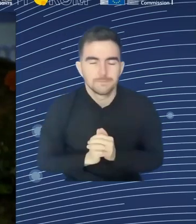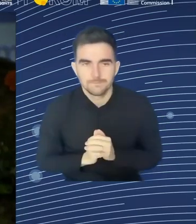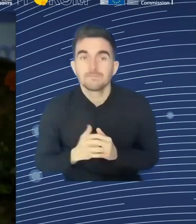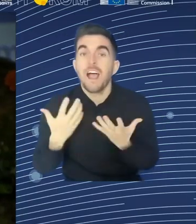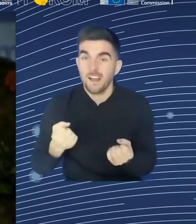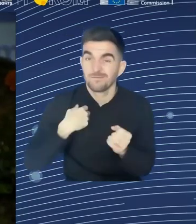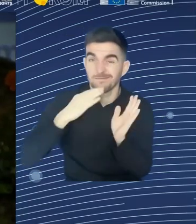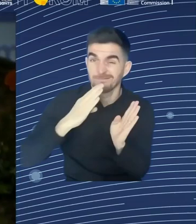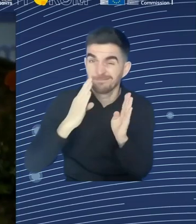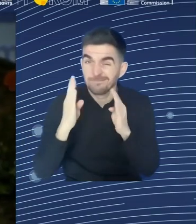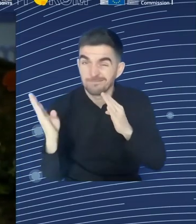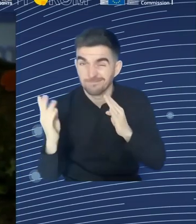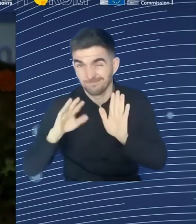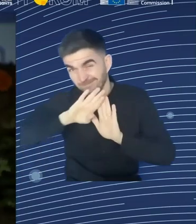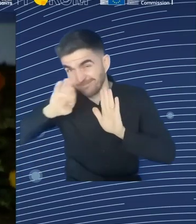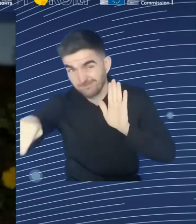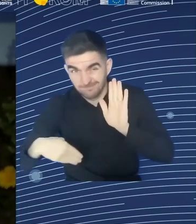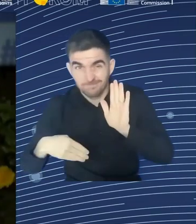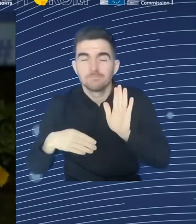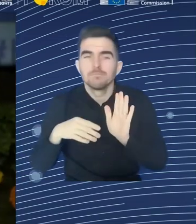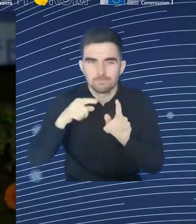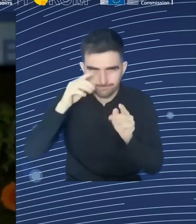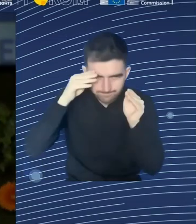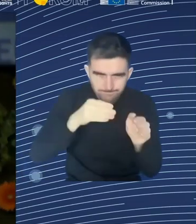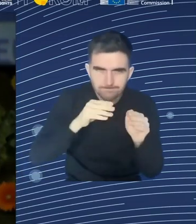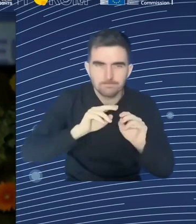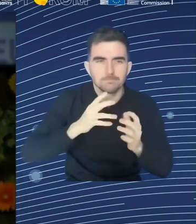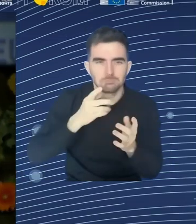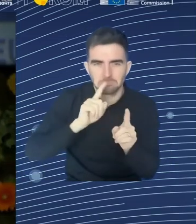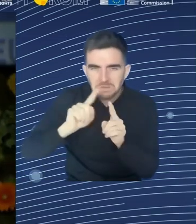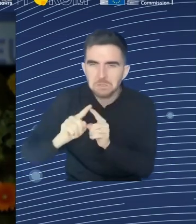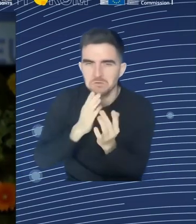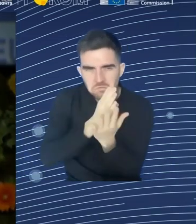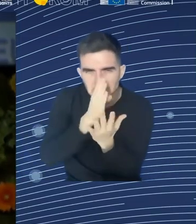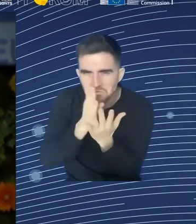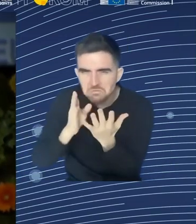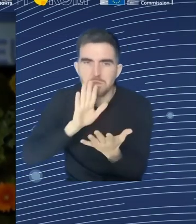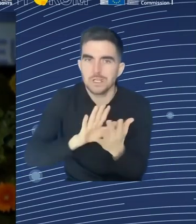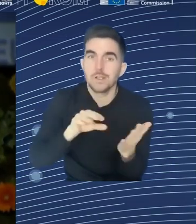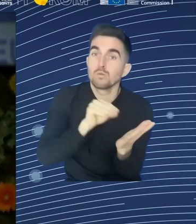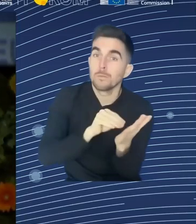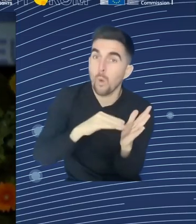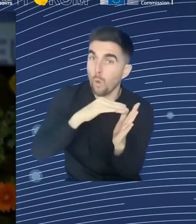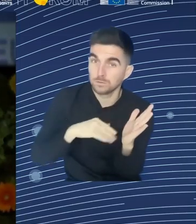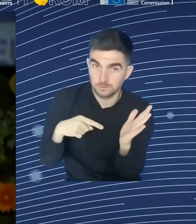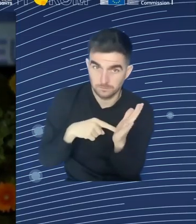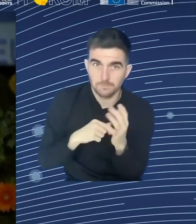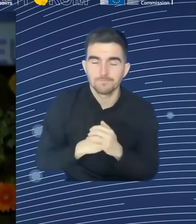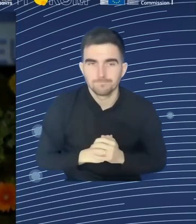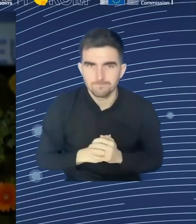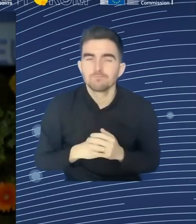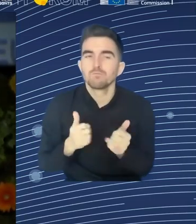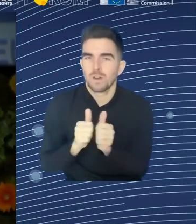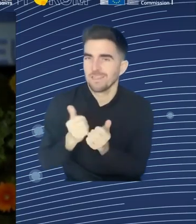we'll zoom in on the impact of the twin transition, you know, the digital and green transition, and